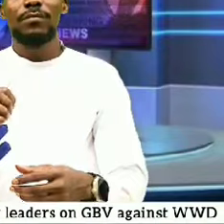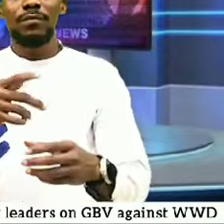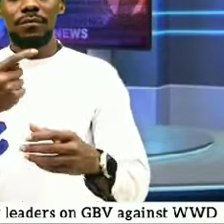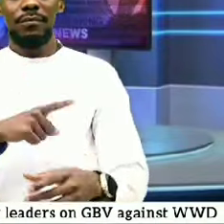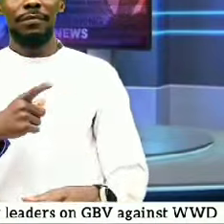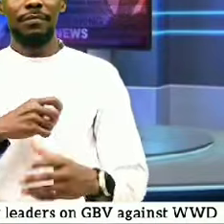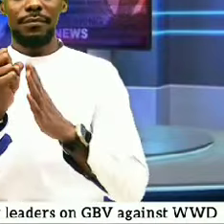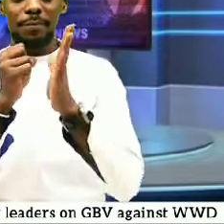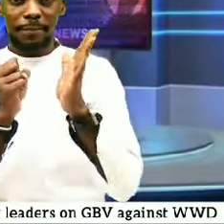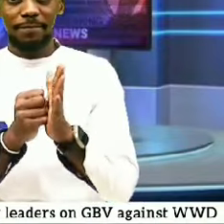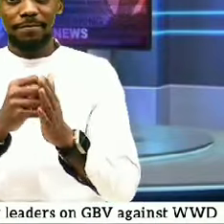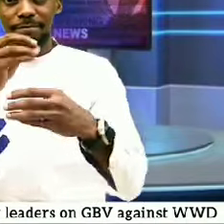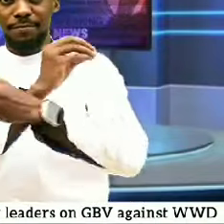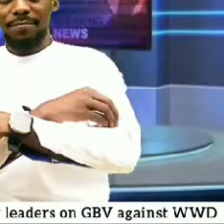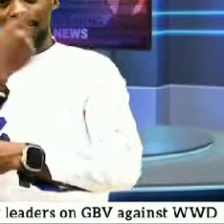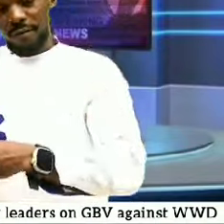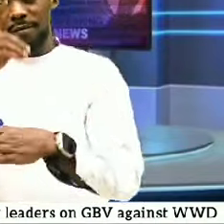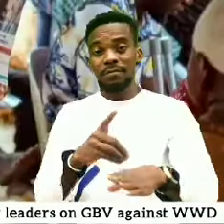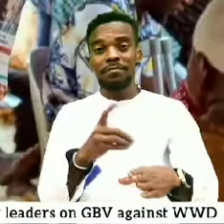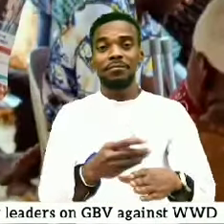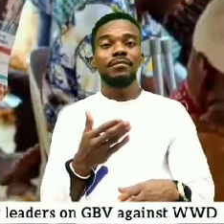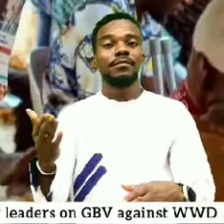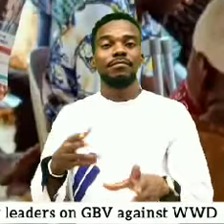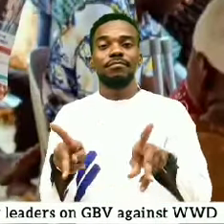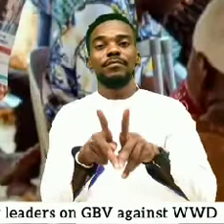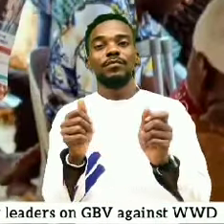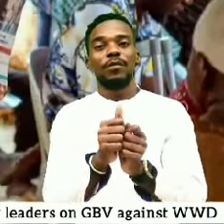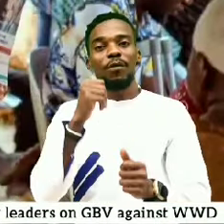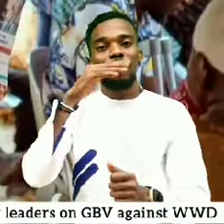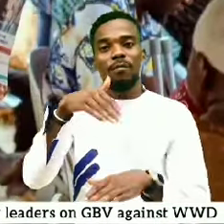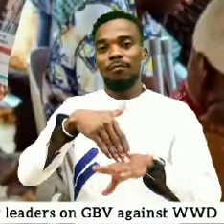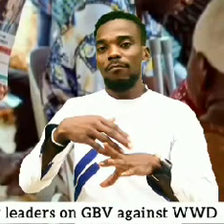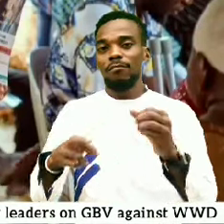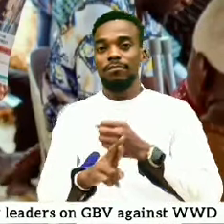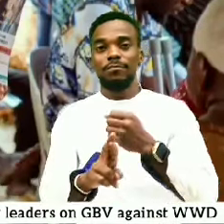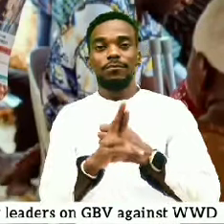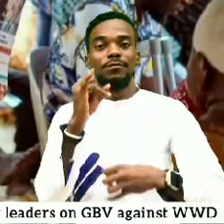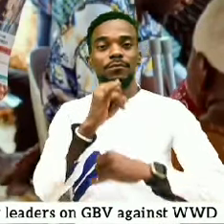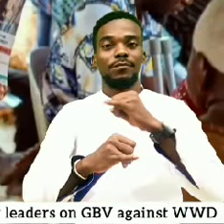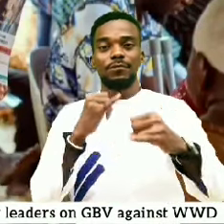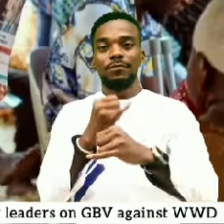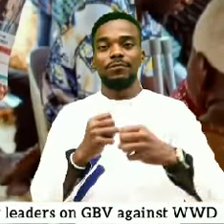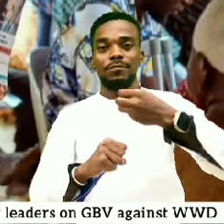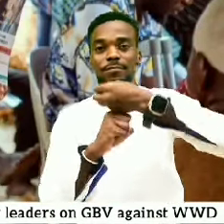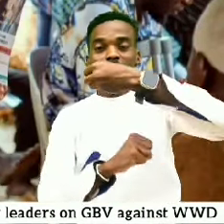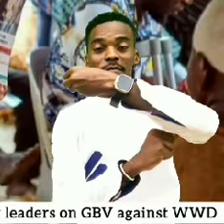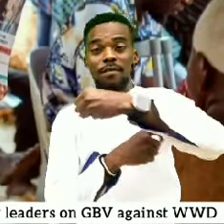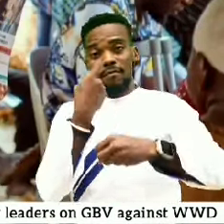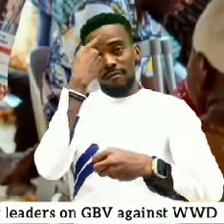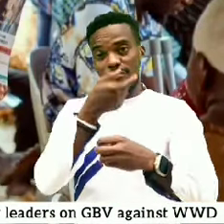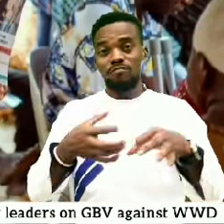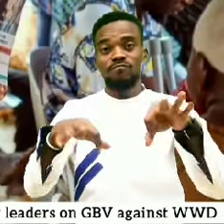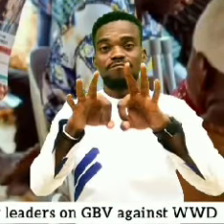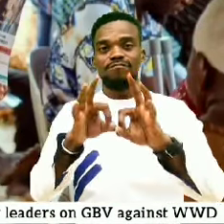Disability Affairs partnered with the Women at RITC International Foundation for a crucial